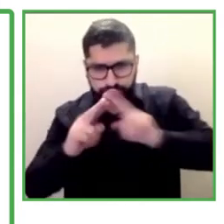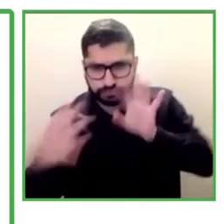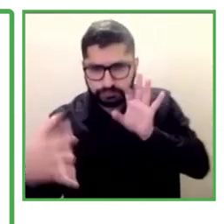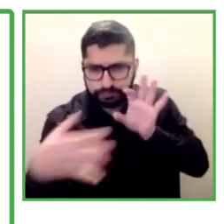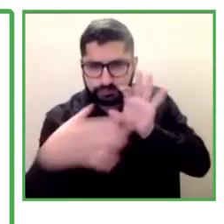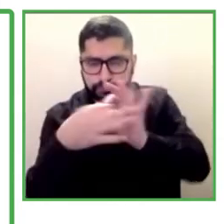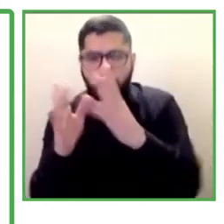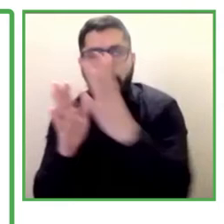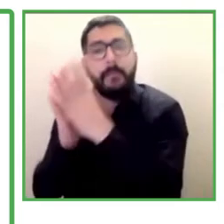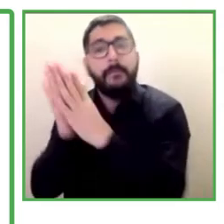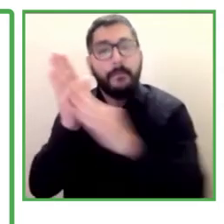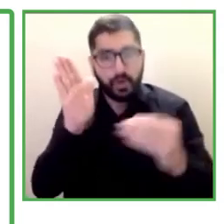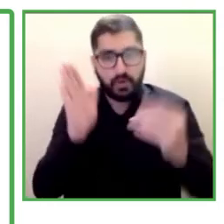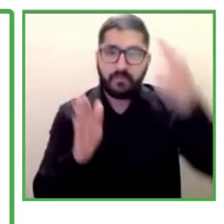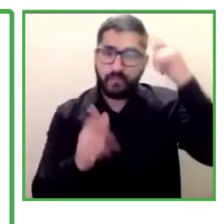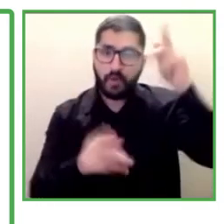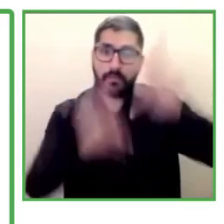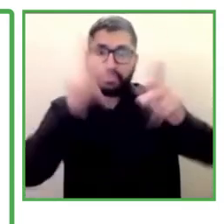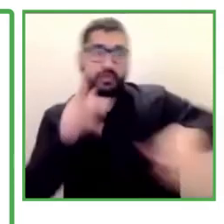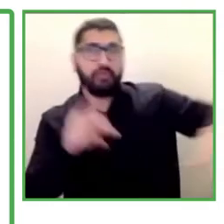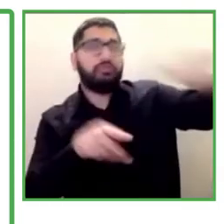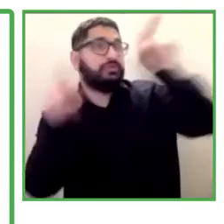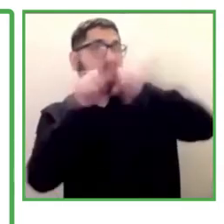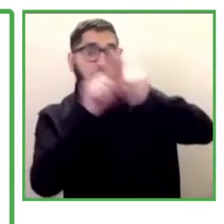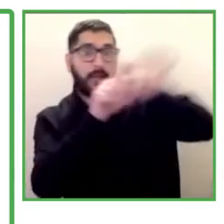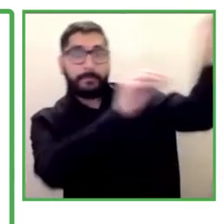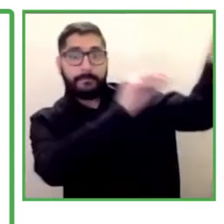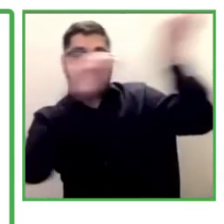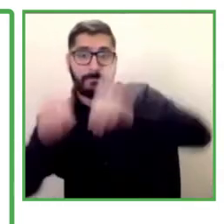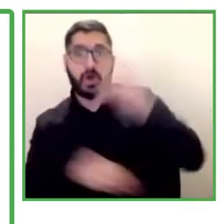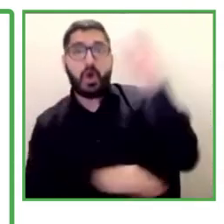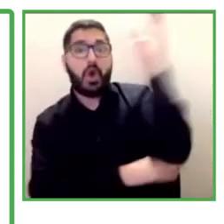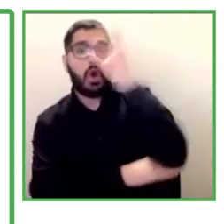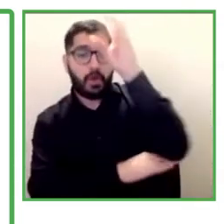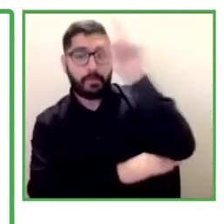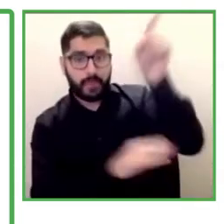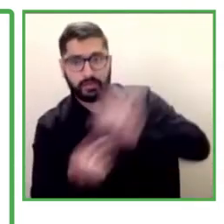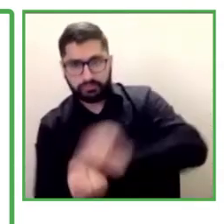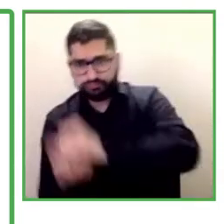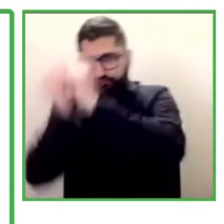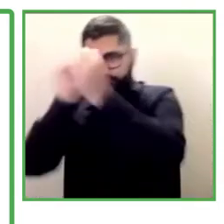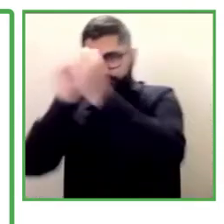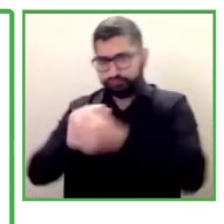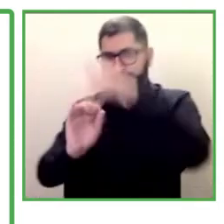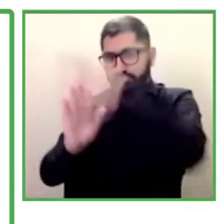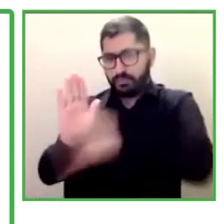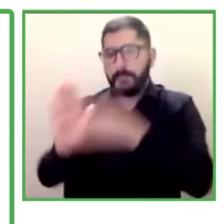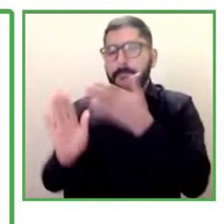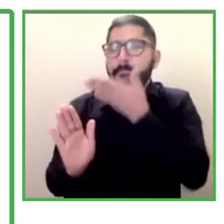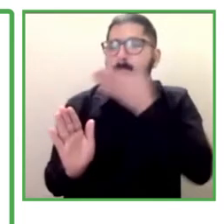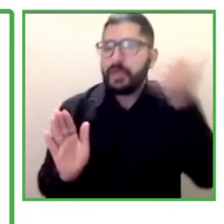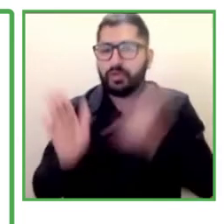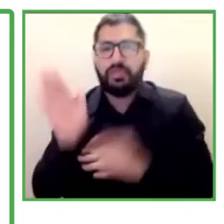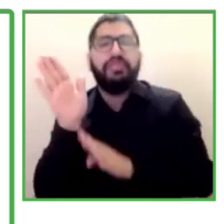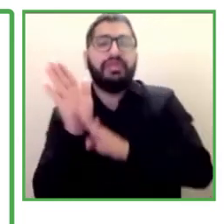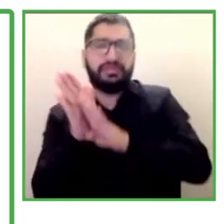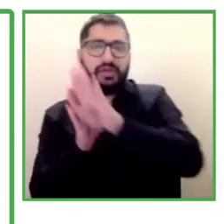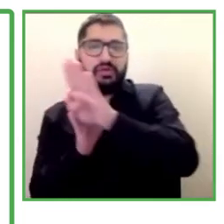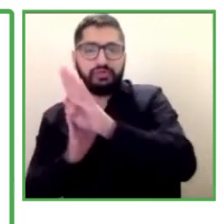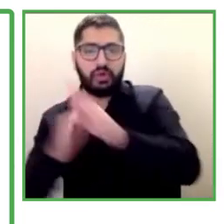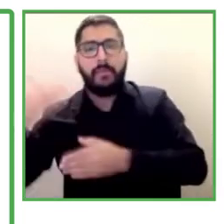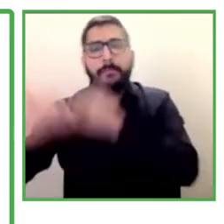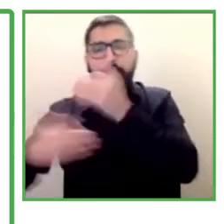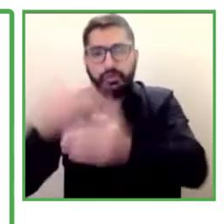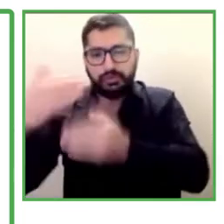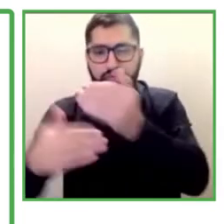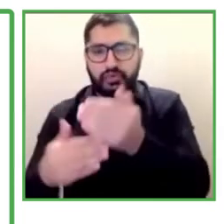we were bringing from Colombia. After that, from the adjustments we made in the model, we were able to generate a transference process